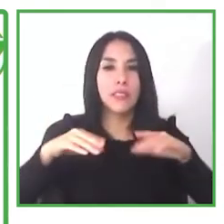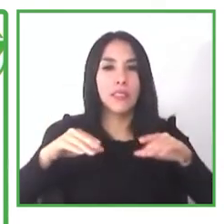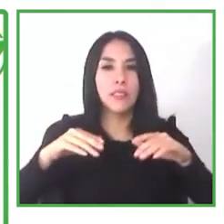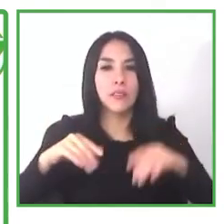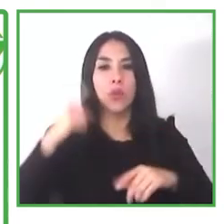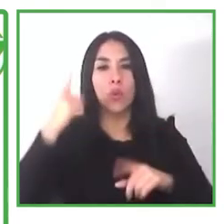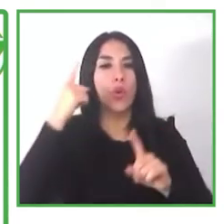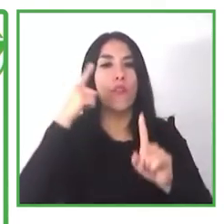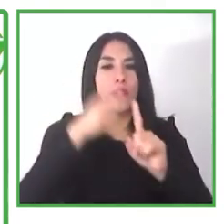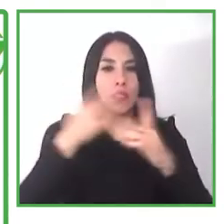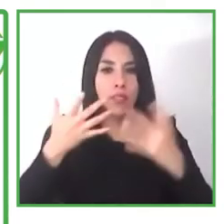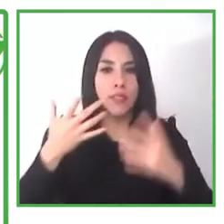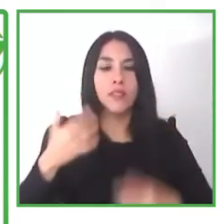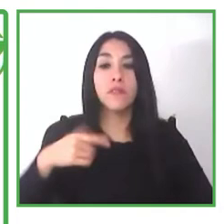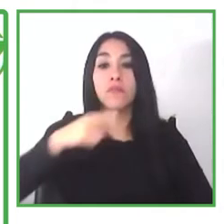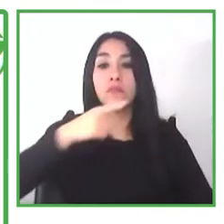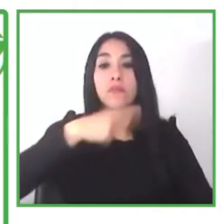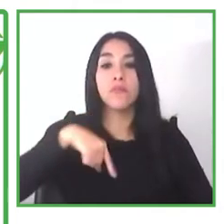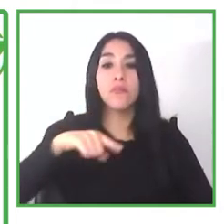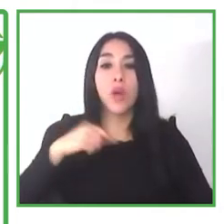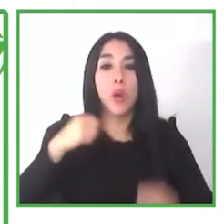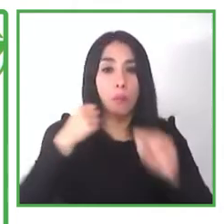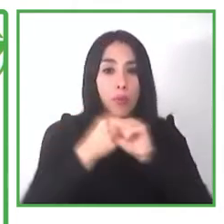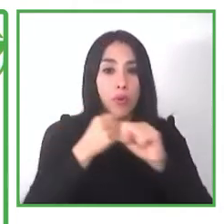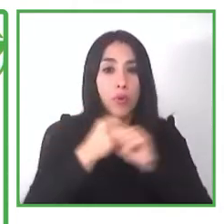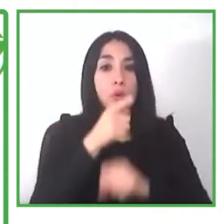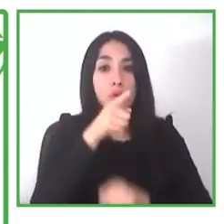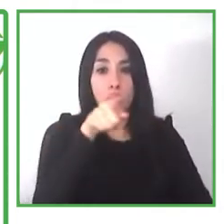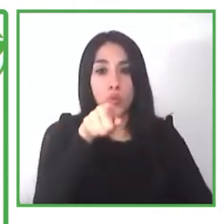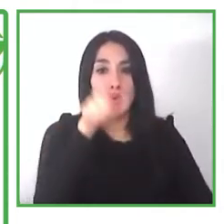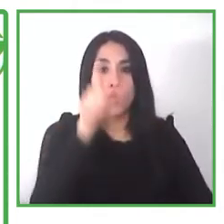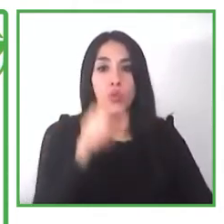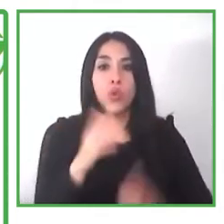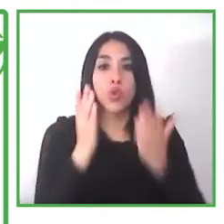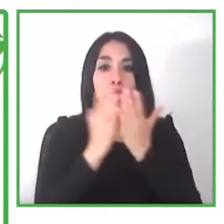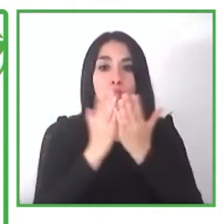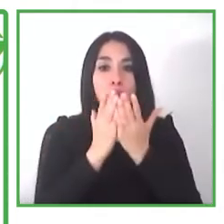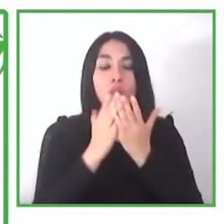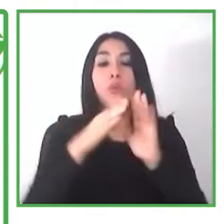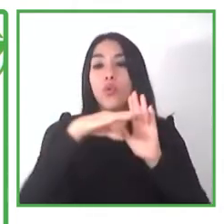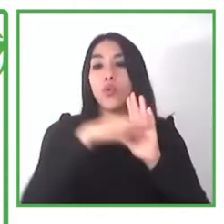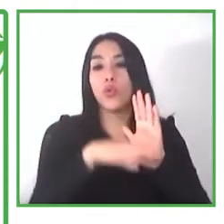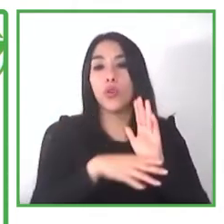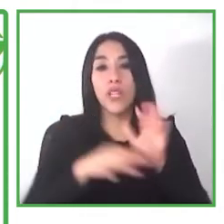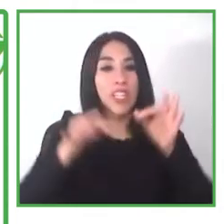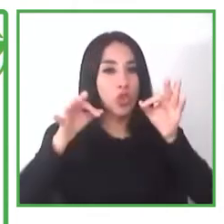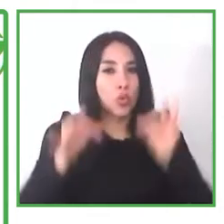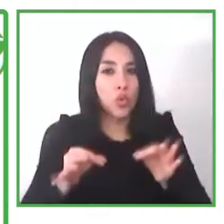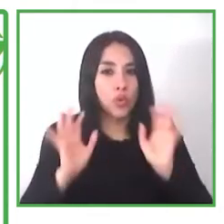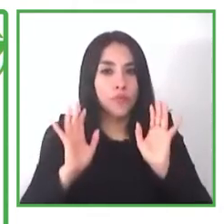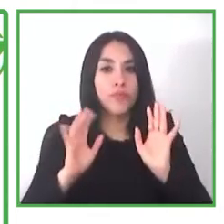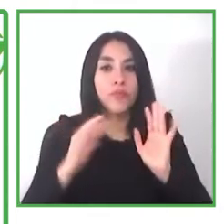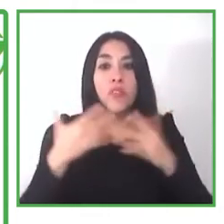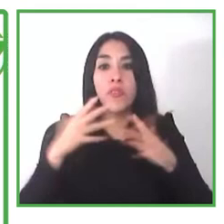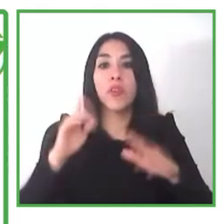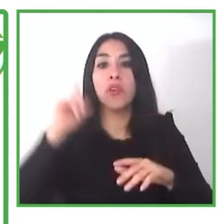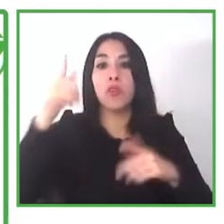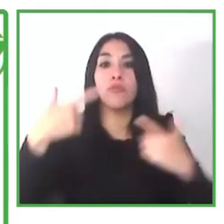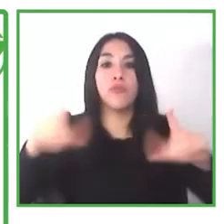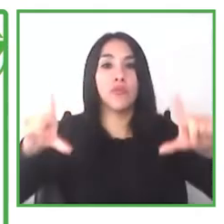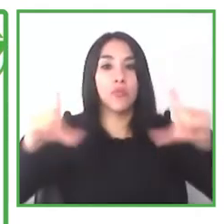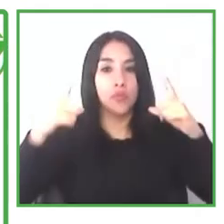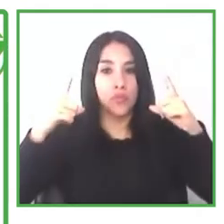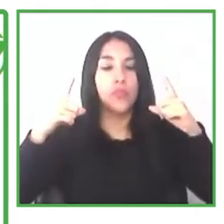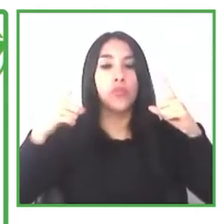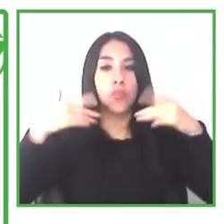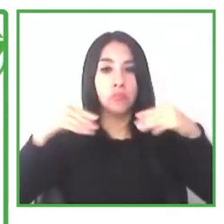education the proper program to become a masseuse and then we keep supporting